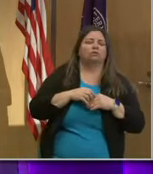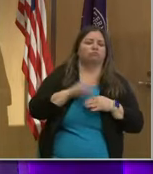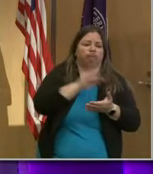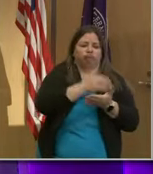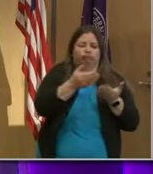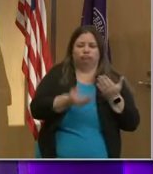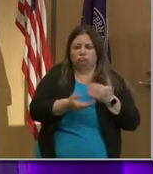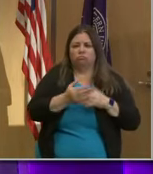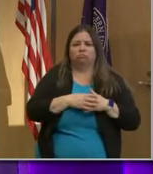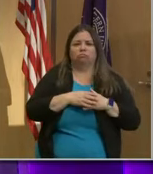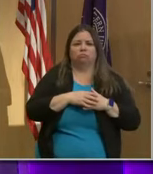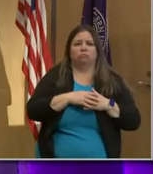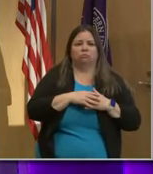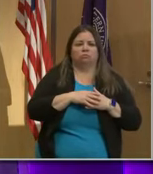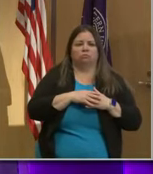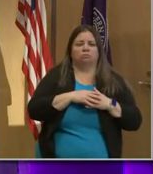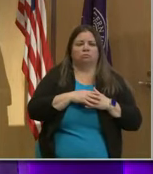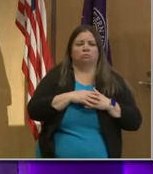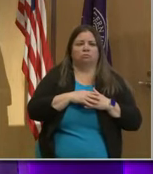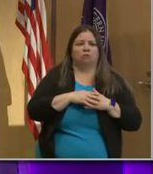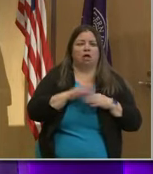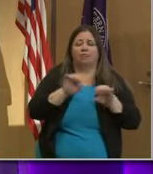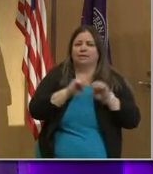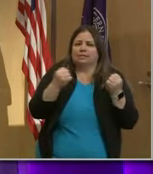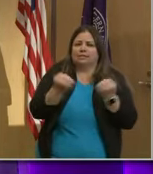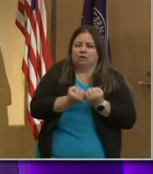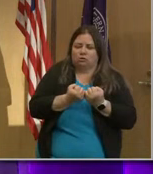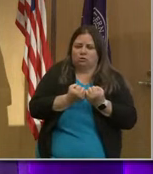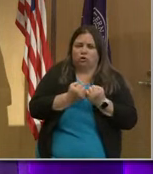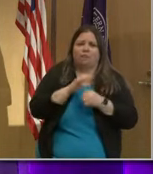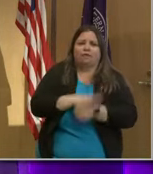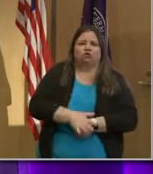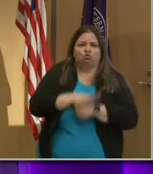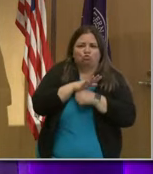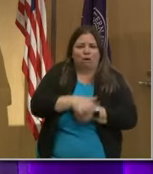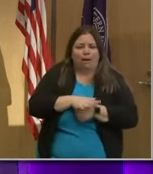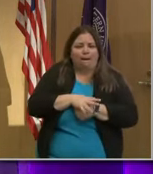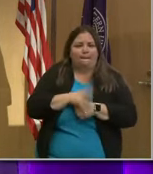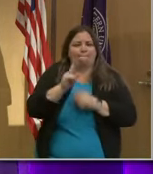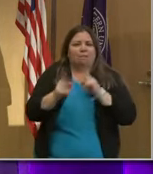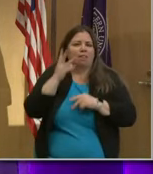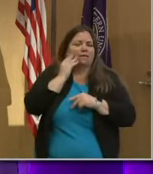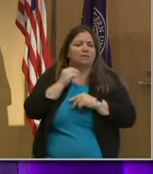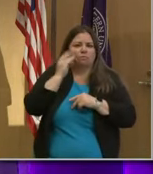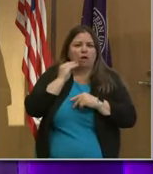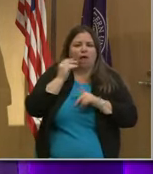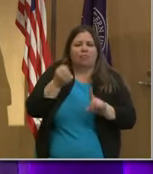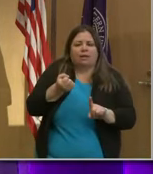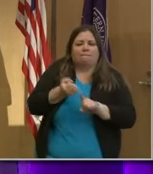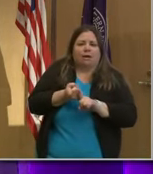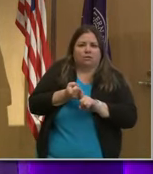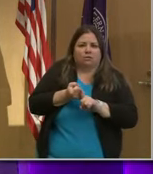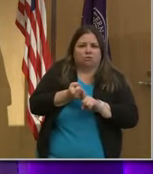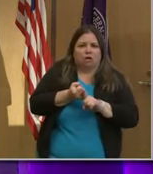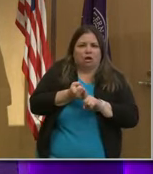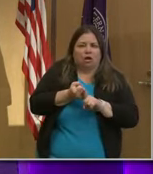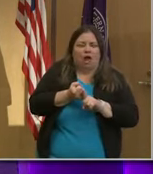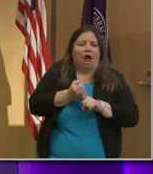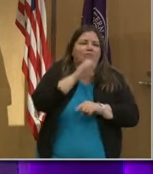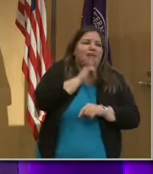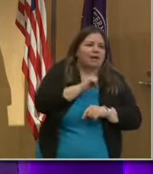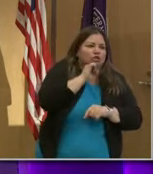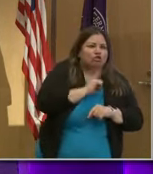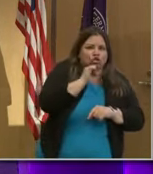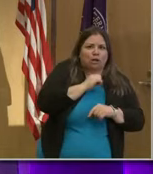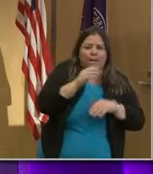societal stresses that people face, they all impact upon the velocity of aging and